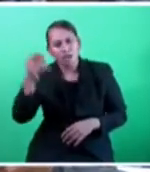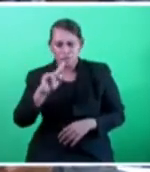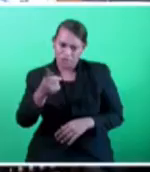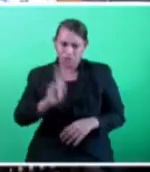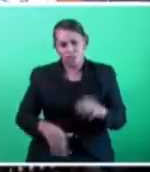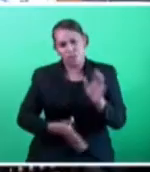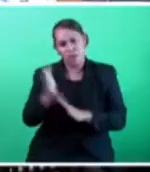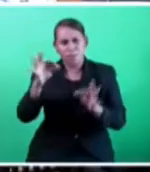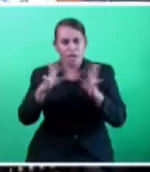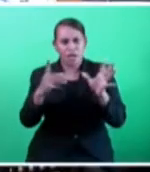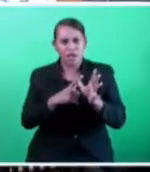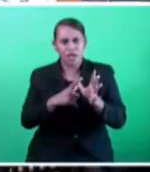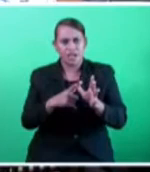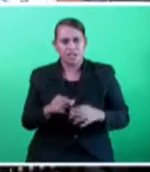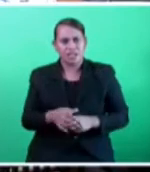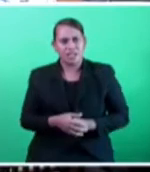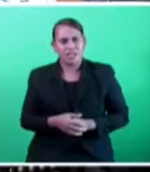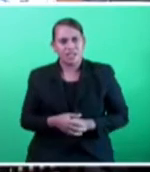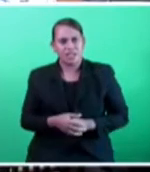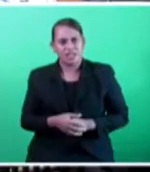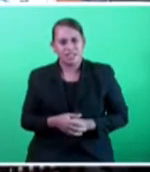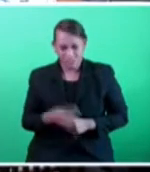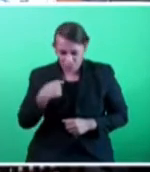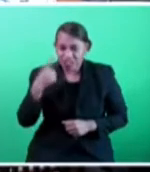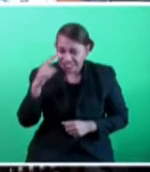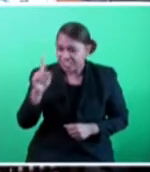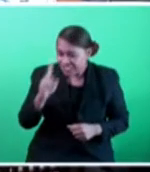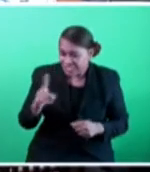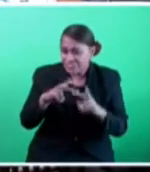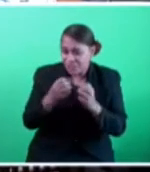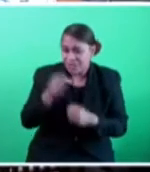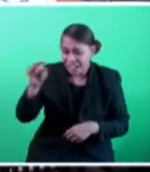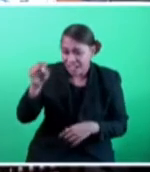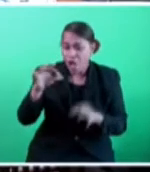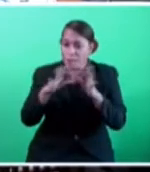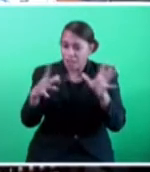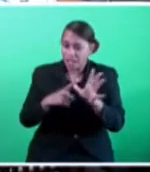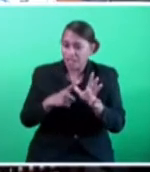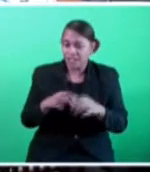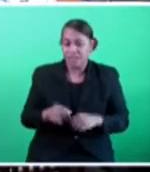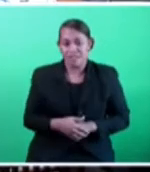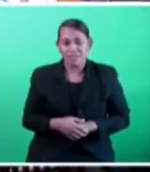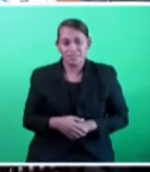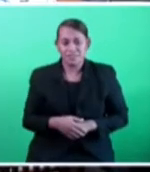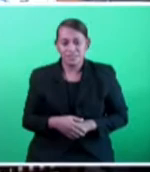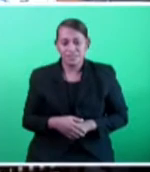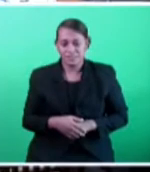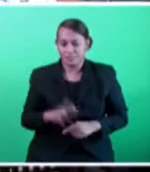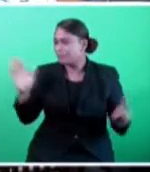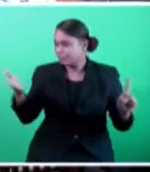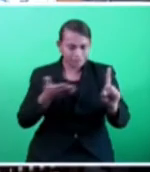people go to Ba now. I will see you people in the weekend there. Mr. Speaker Say, coming back to this,